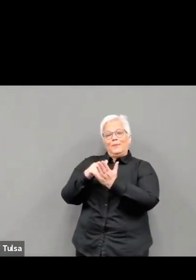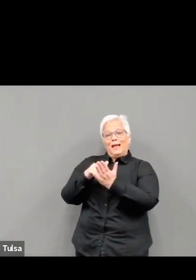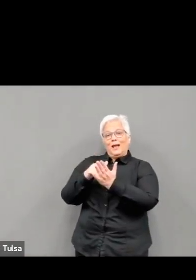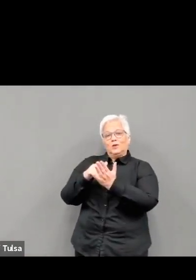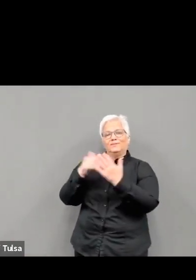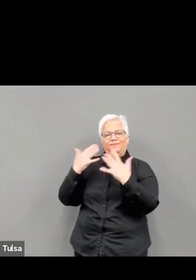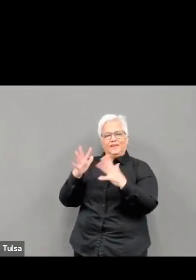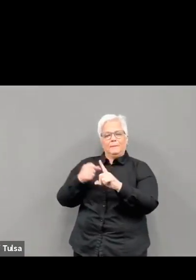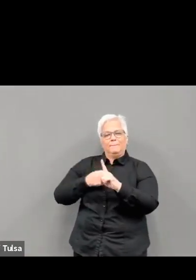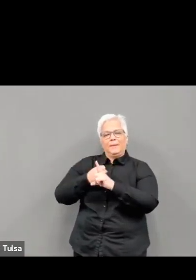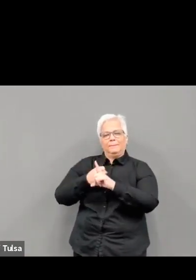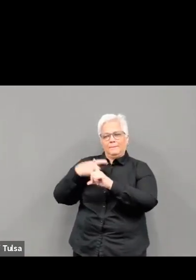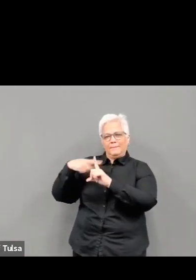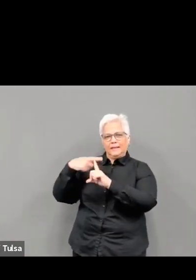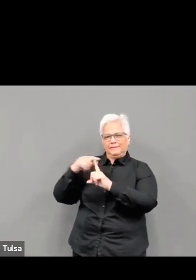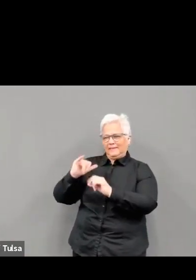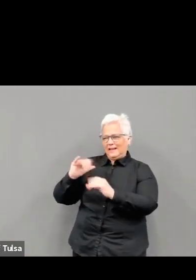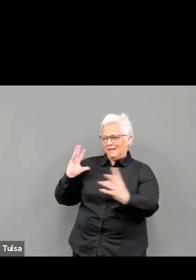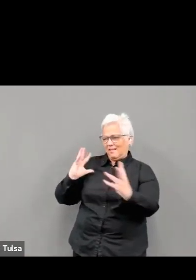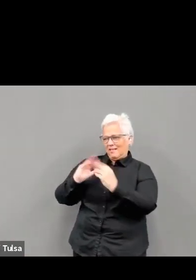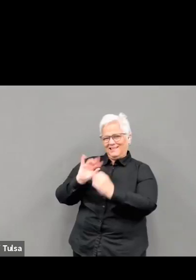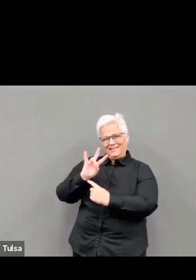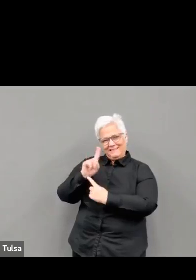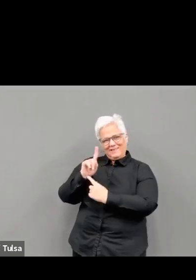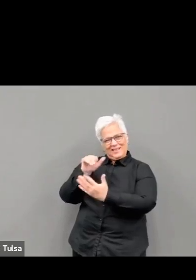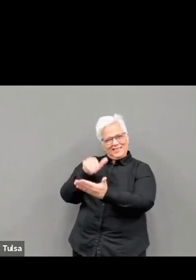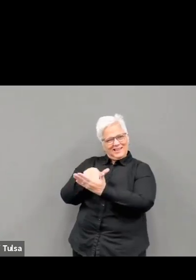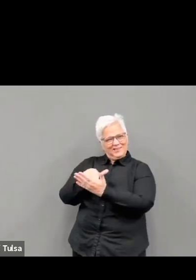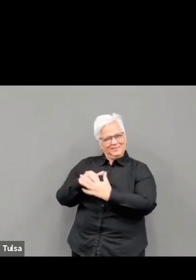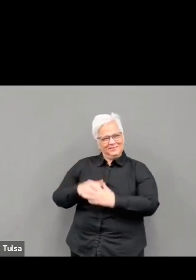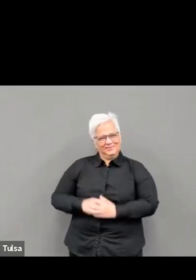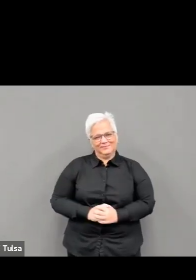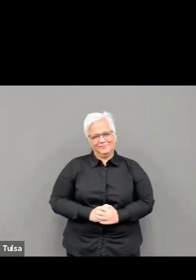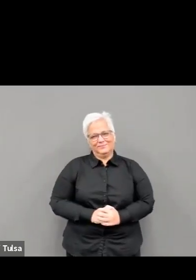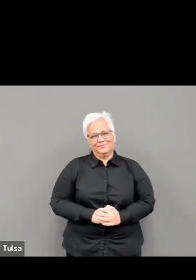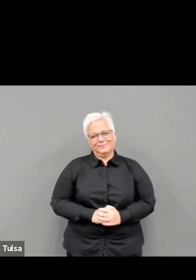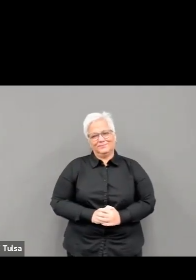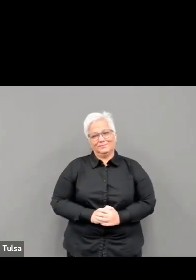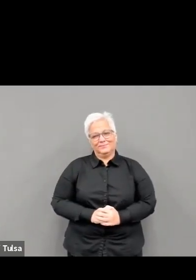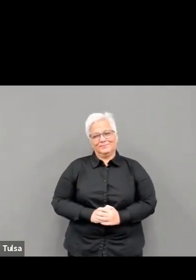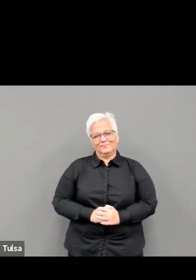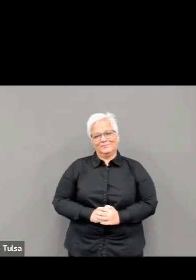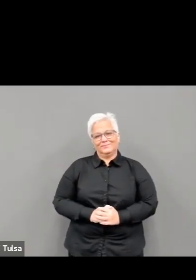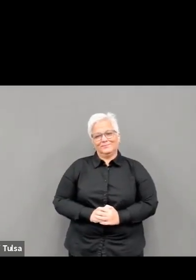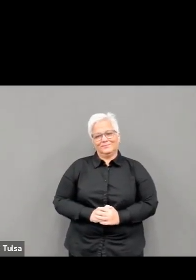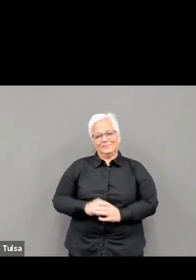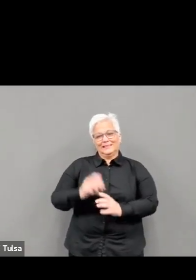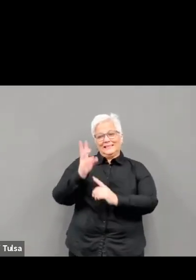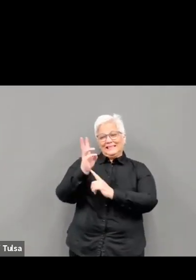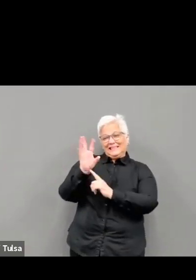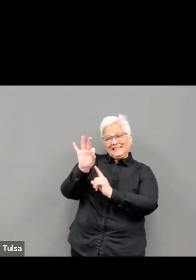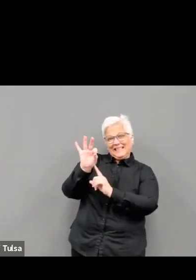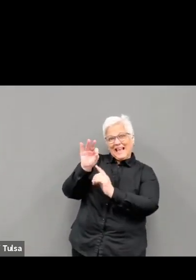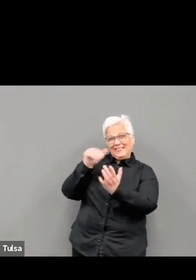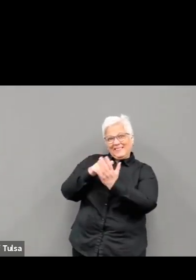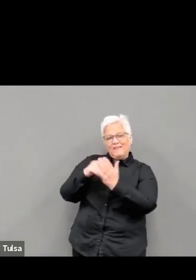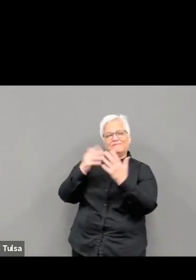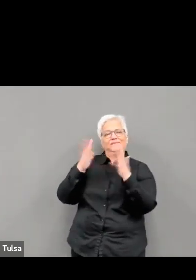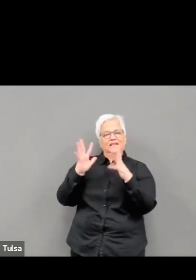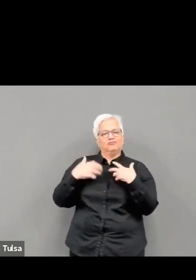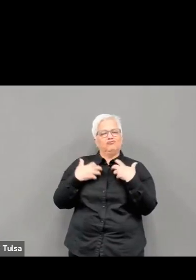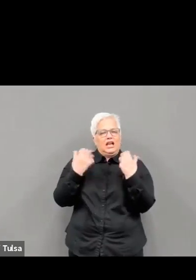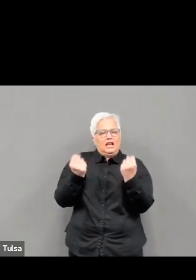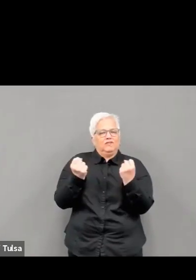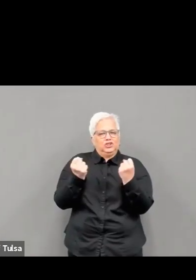,103 have recovered. Currently, there are 1,401 confirmed active cases of COVID